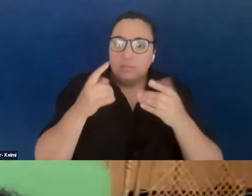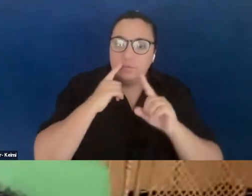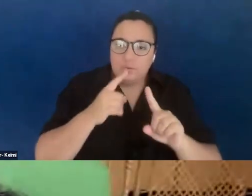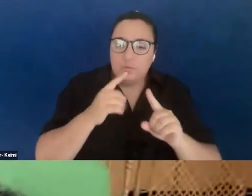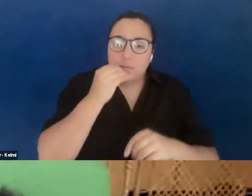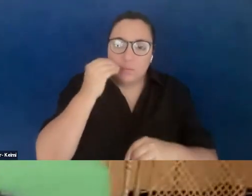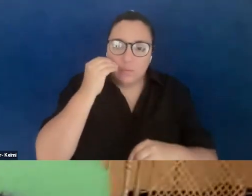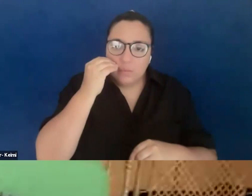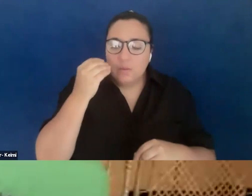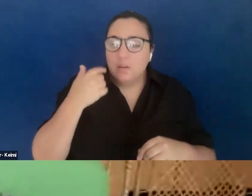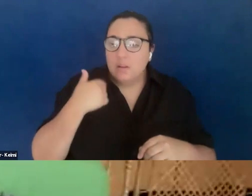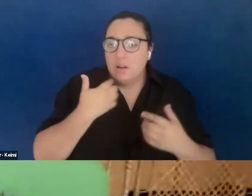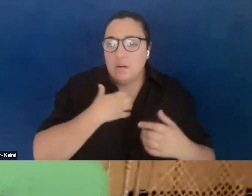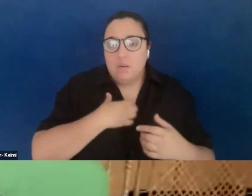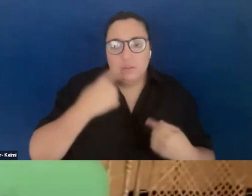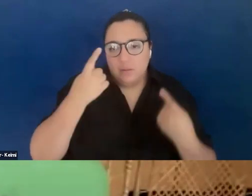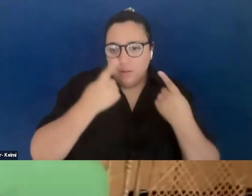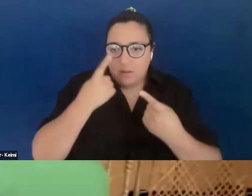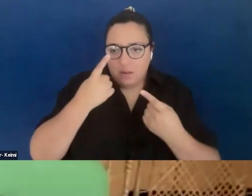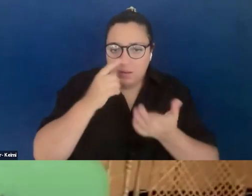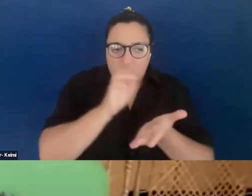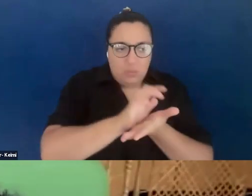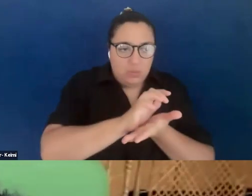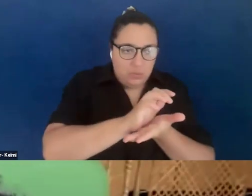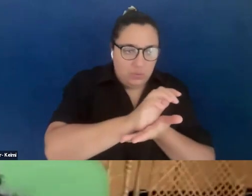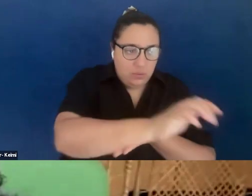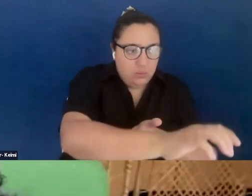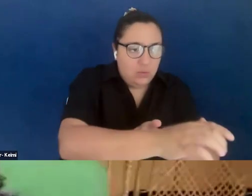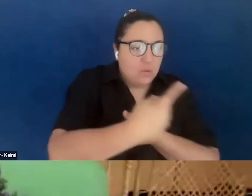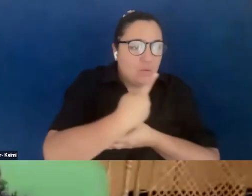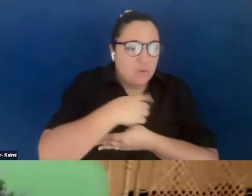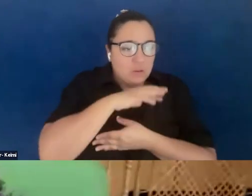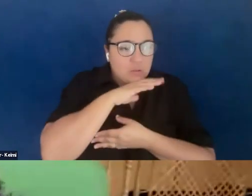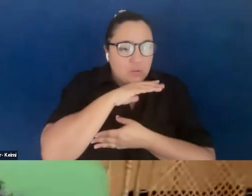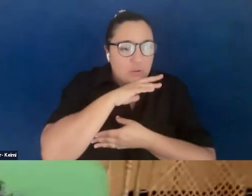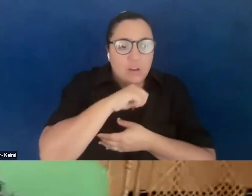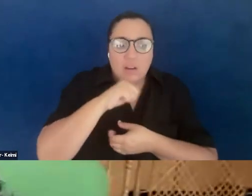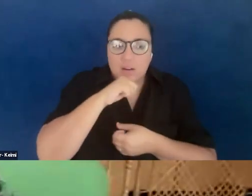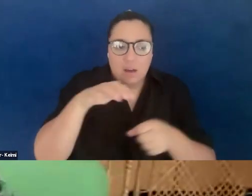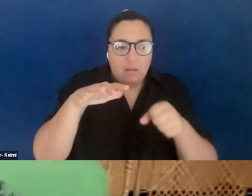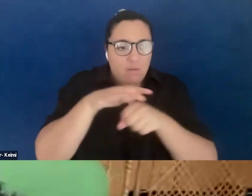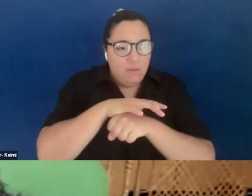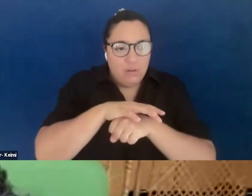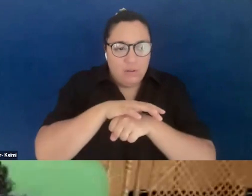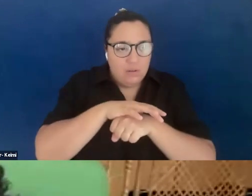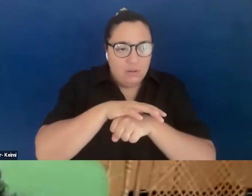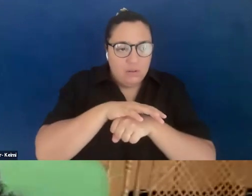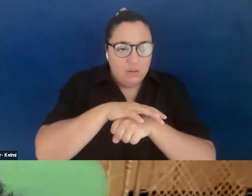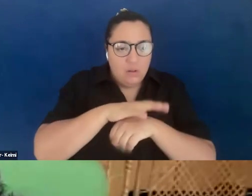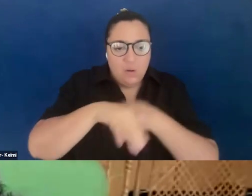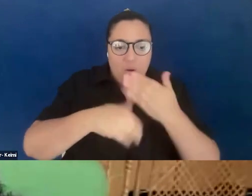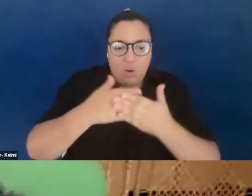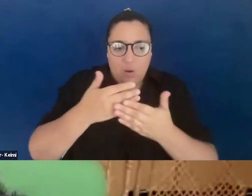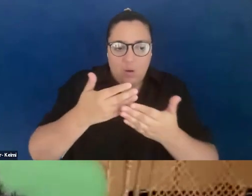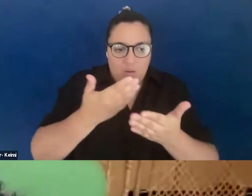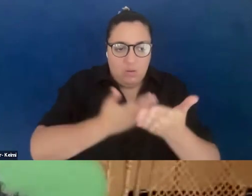not wish to speak about the bulldozer and the red dirt, not quite covering all of the arms and legs, nor do I wish to speak